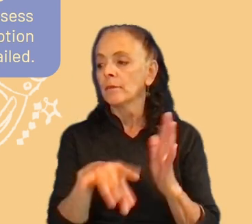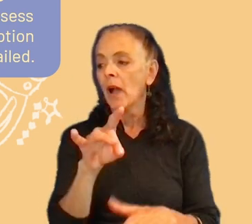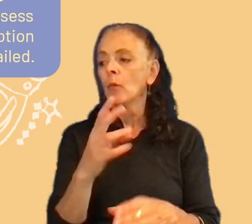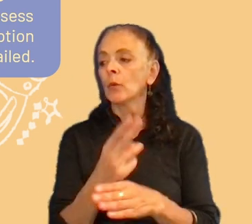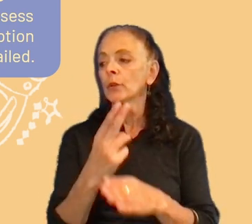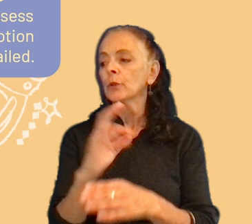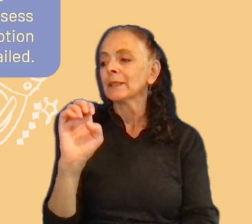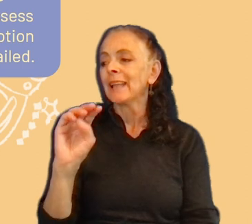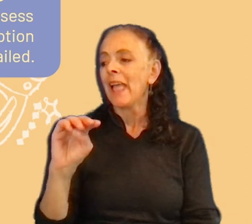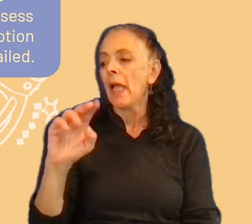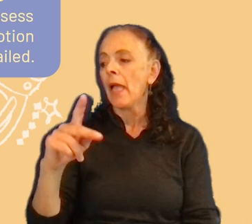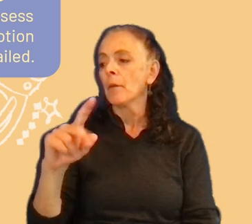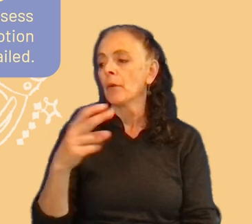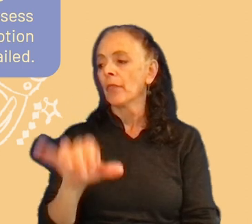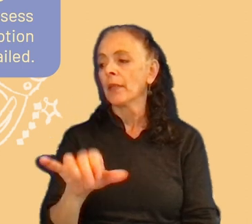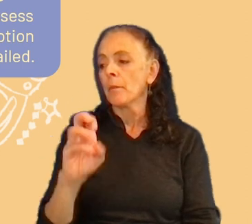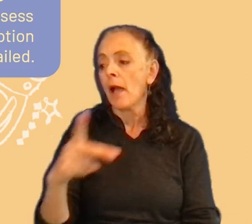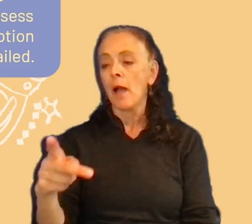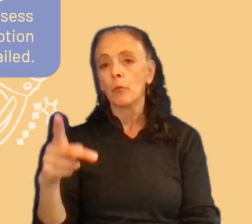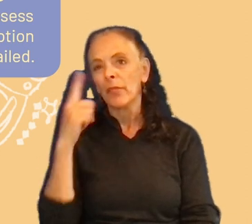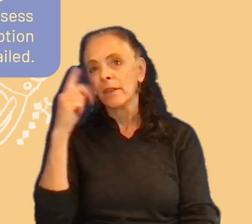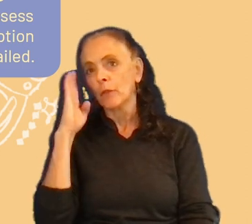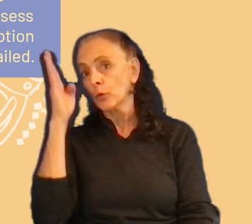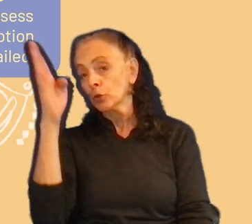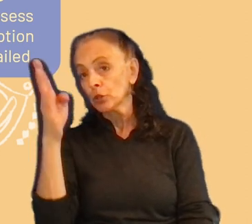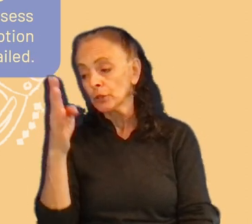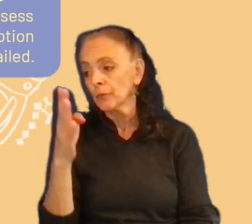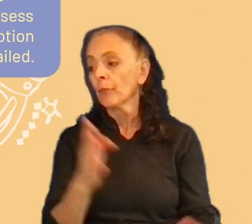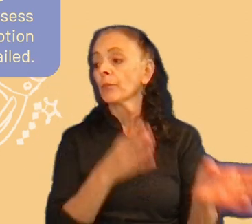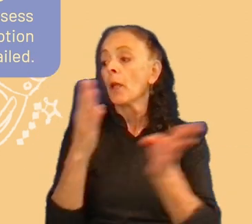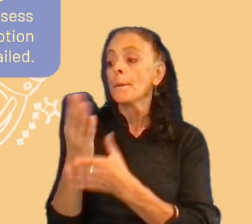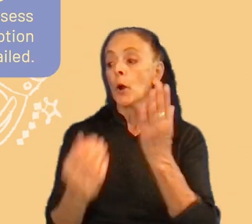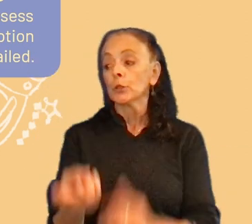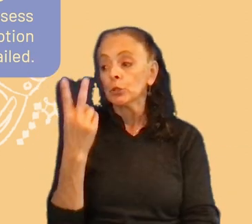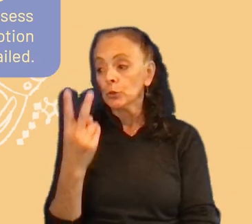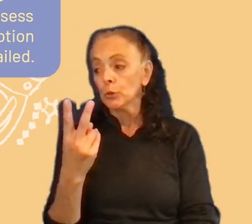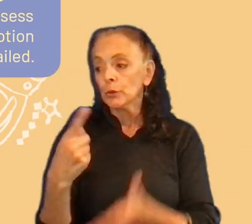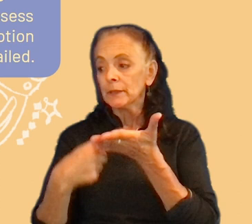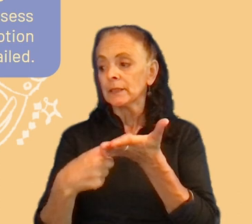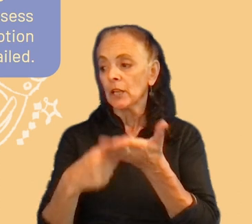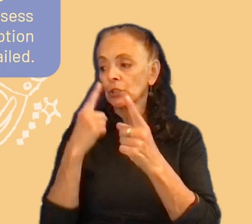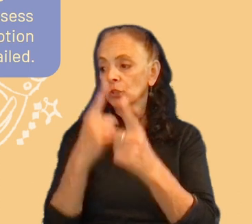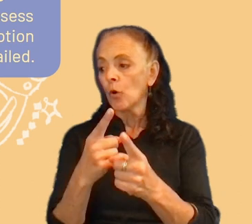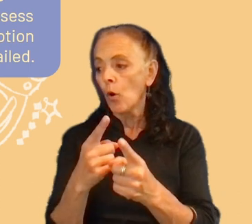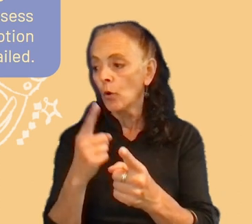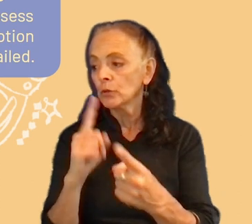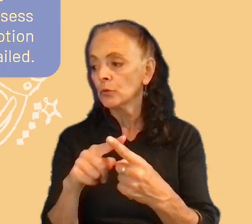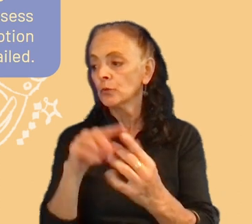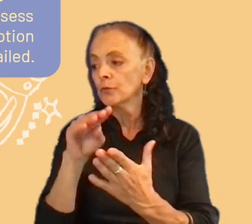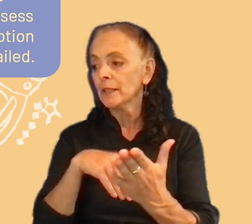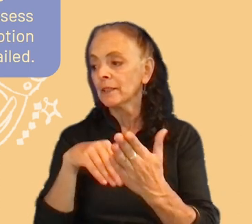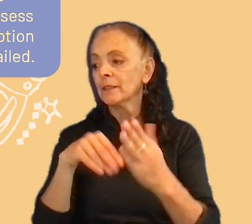tool and we are going to test that in the future. The briefing part two discussion goal is to fill a template table with key points.